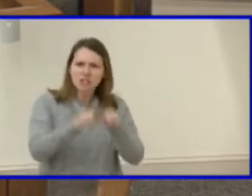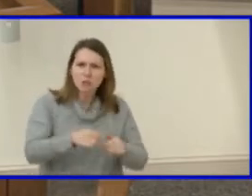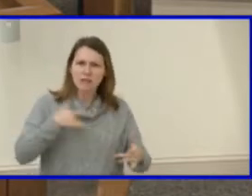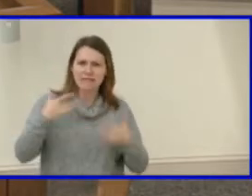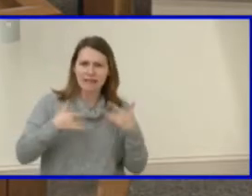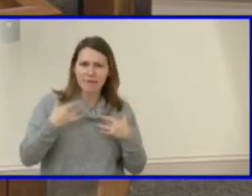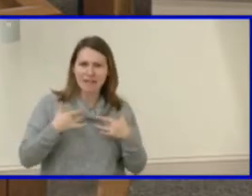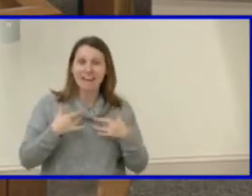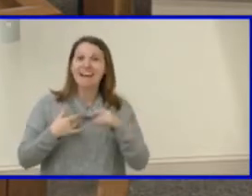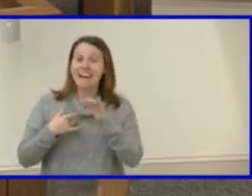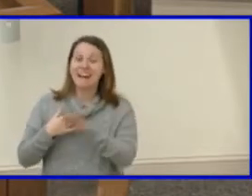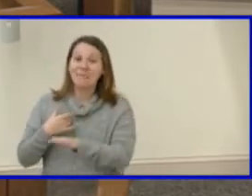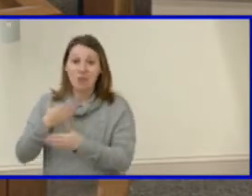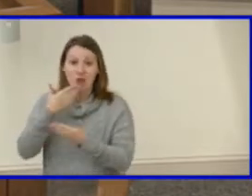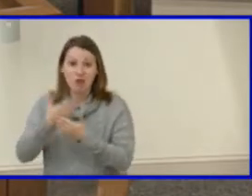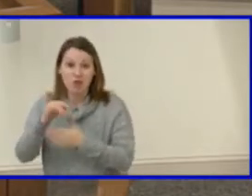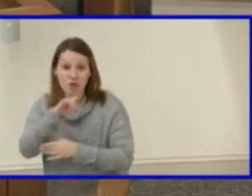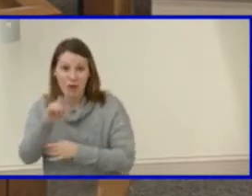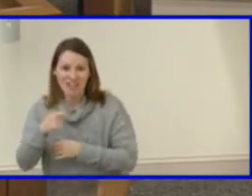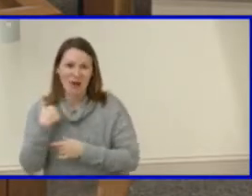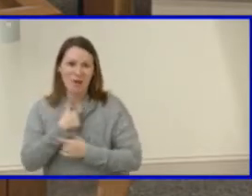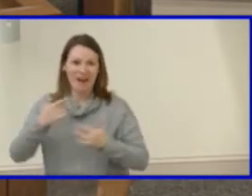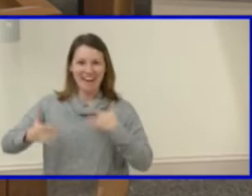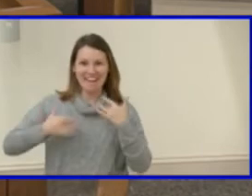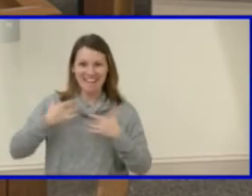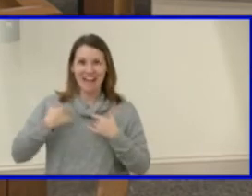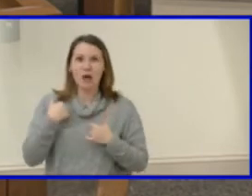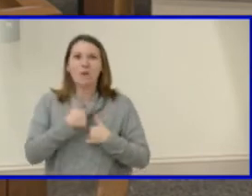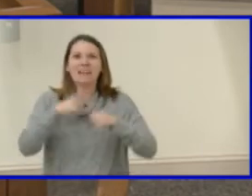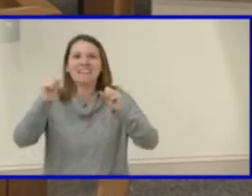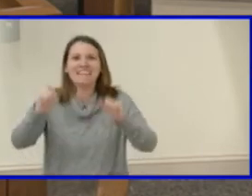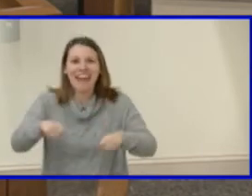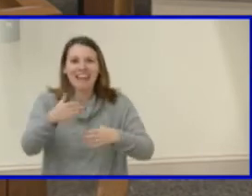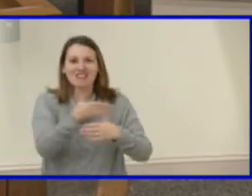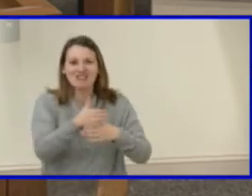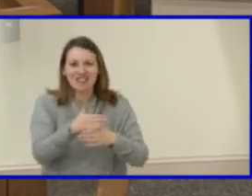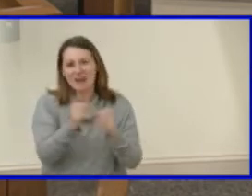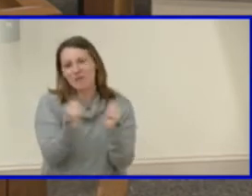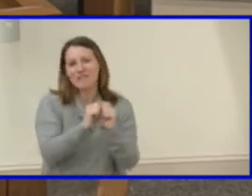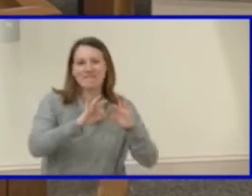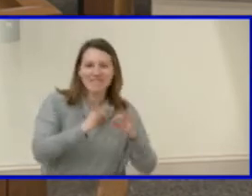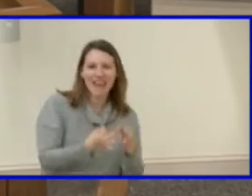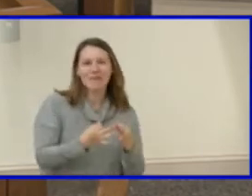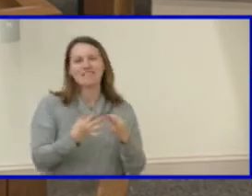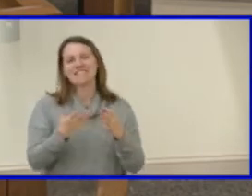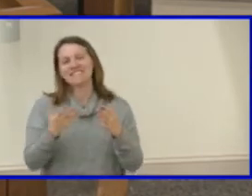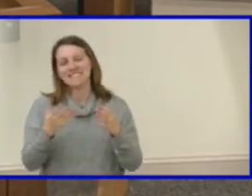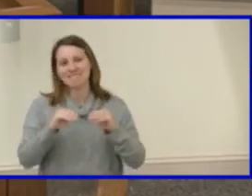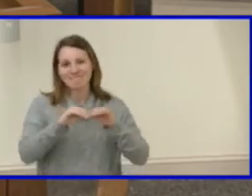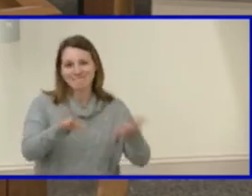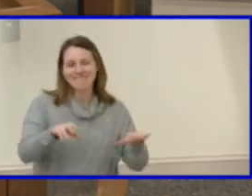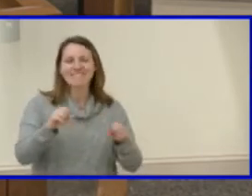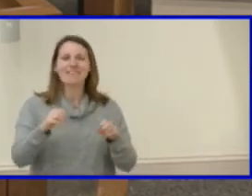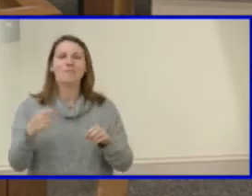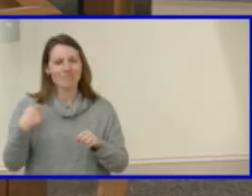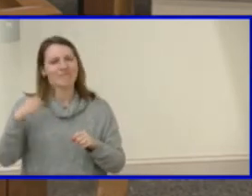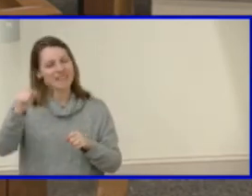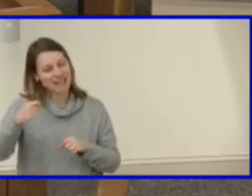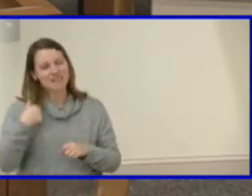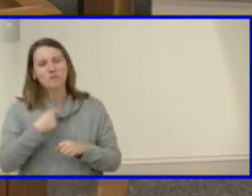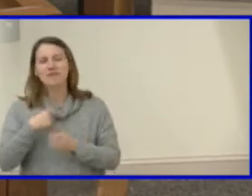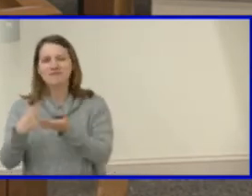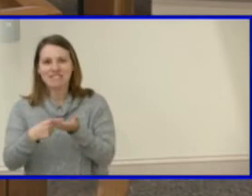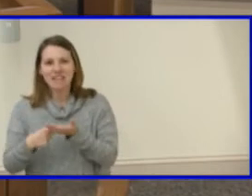That's the exciting part, right? That we get to then share this great thing and, um, invite and communicate that to our families. So it's definitely something we've talked about. We're